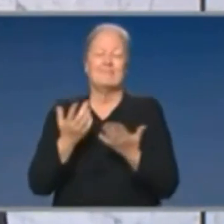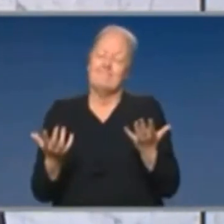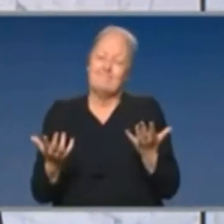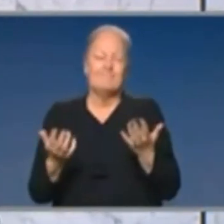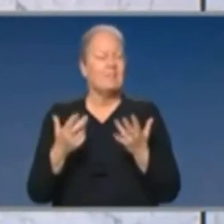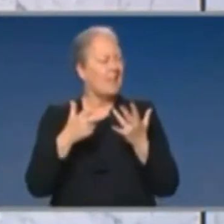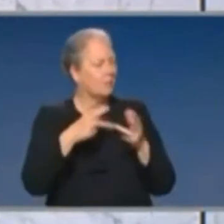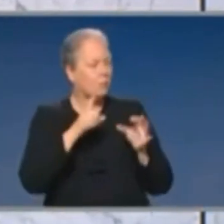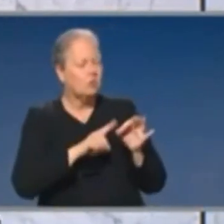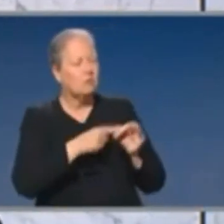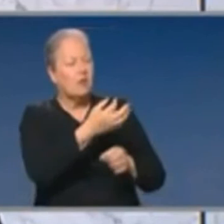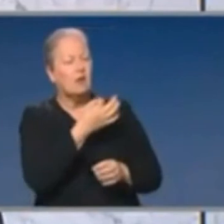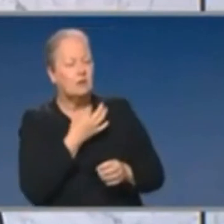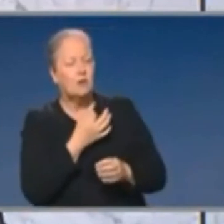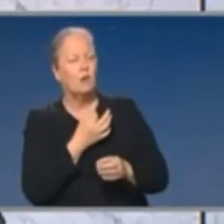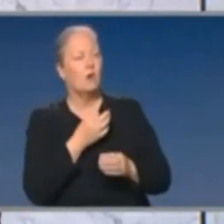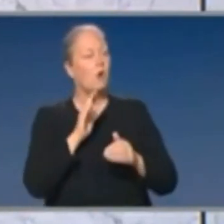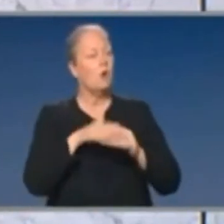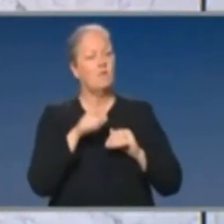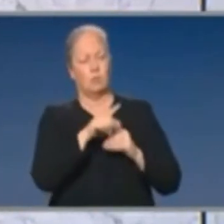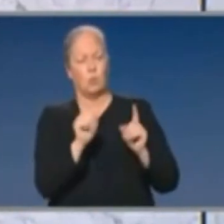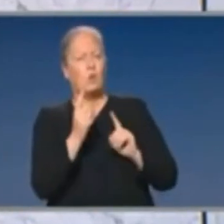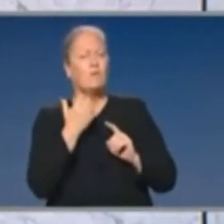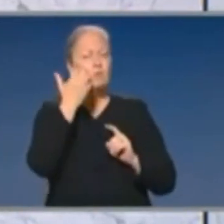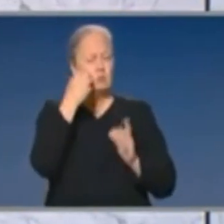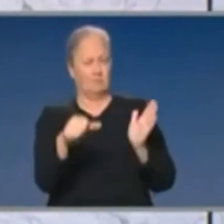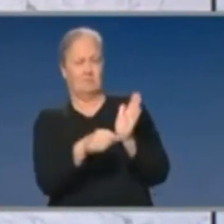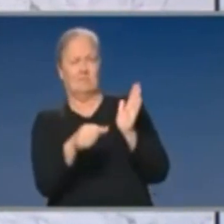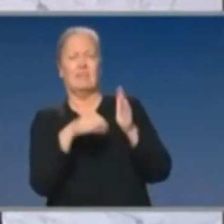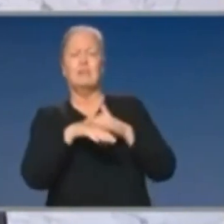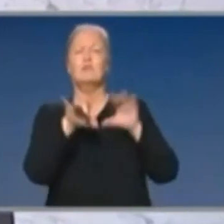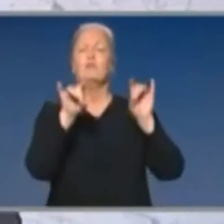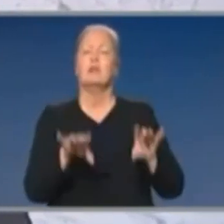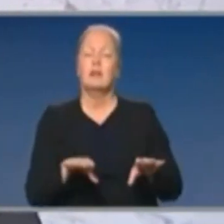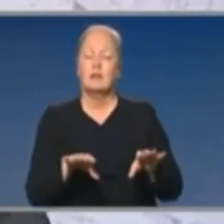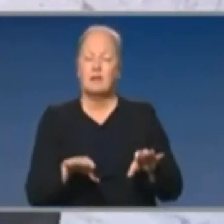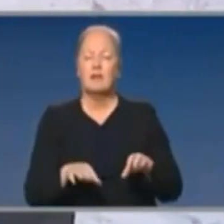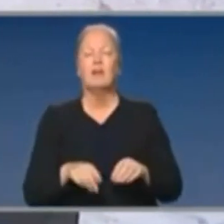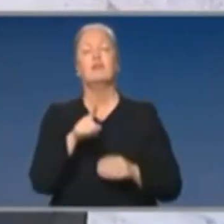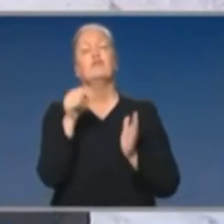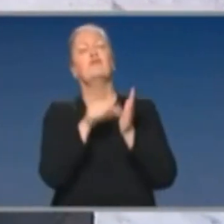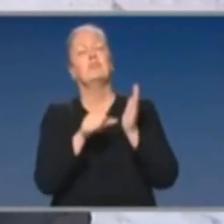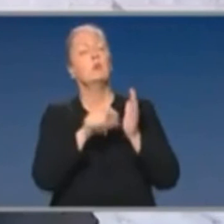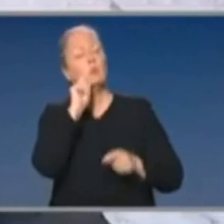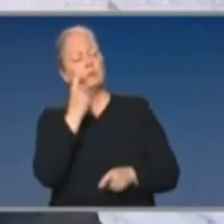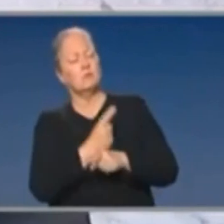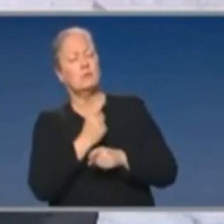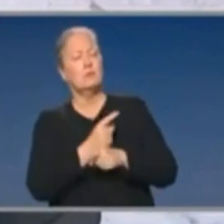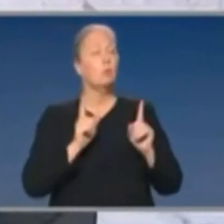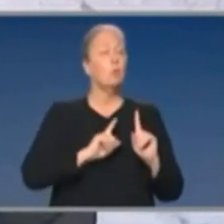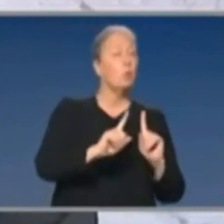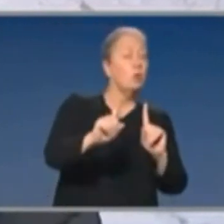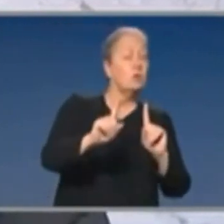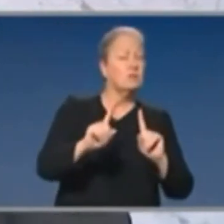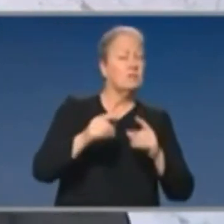there was another question that was asked about in terms of the length of the economic impact. I'll just note again that the Treasury will make its estimates about what the